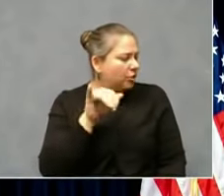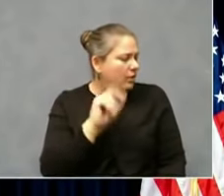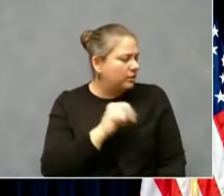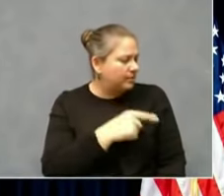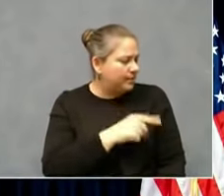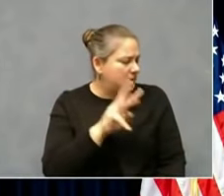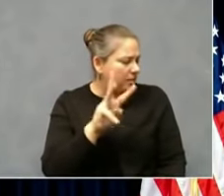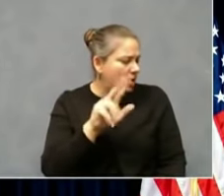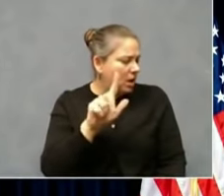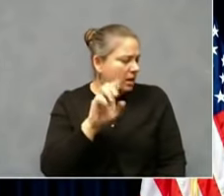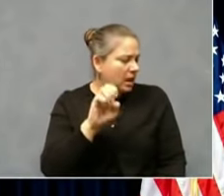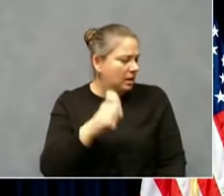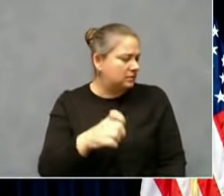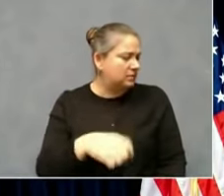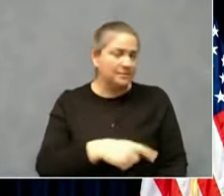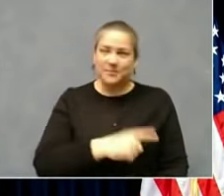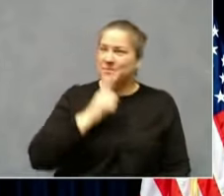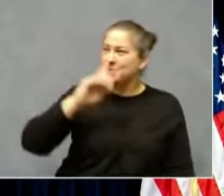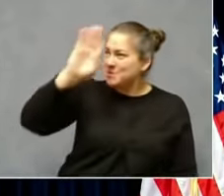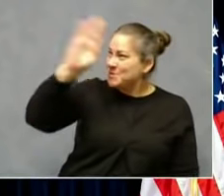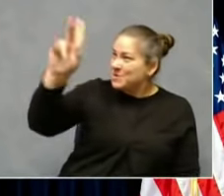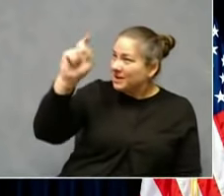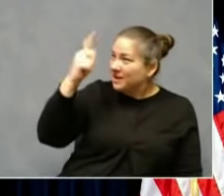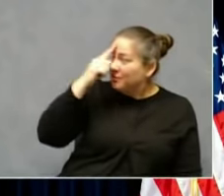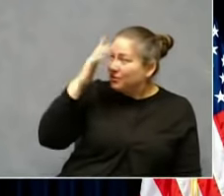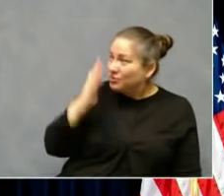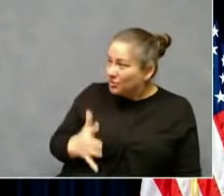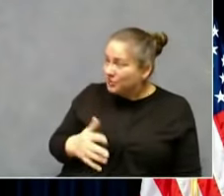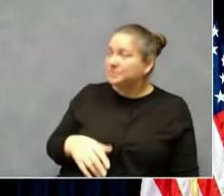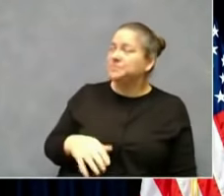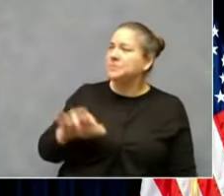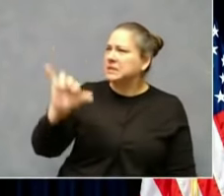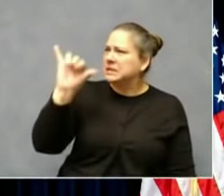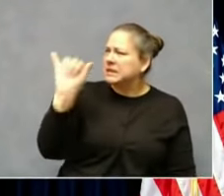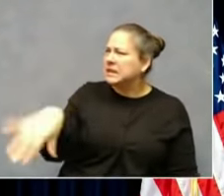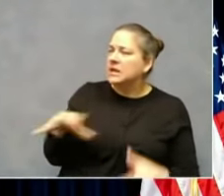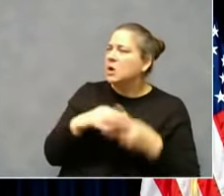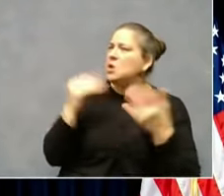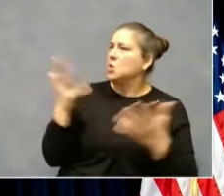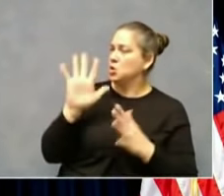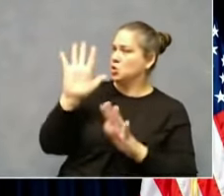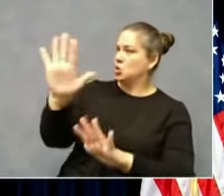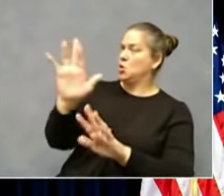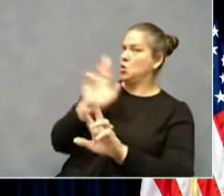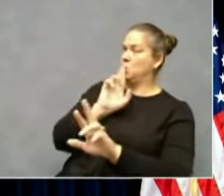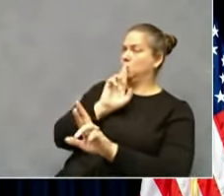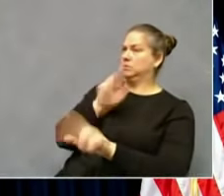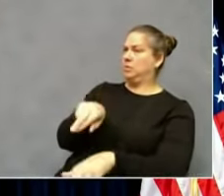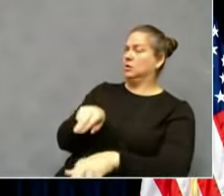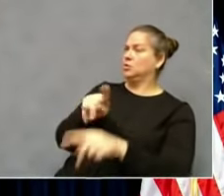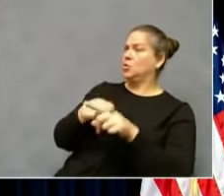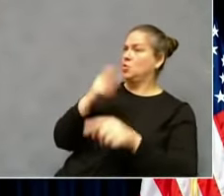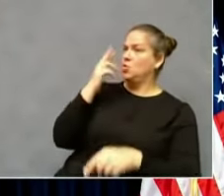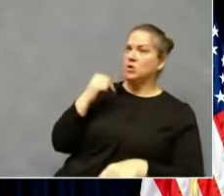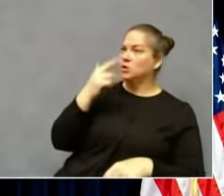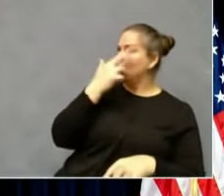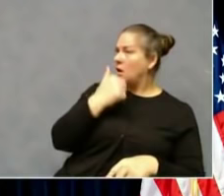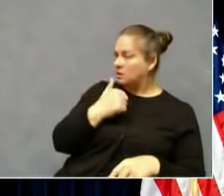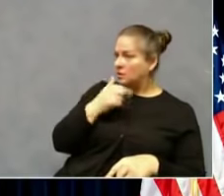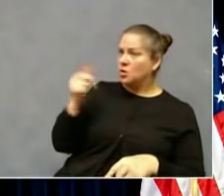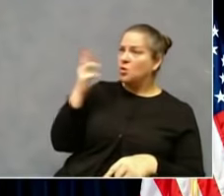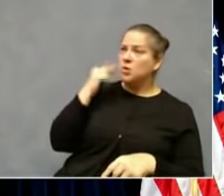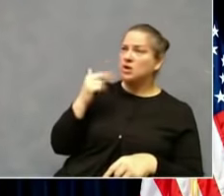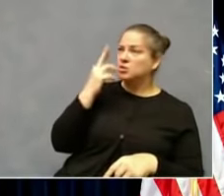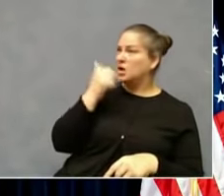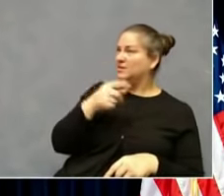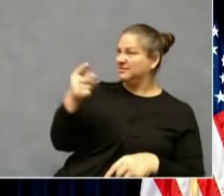Hi, Governor. Along those same lines, what is your reaction to the restaurants that have said that they will not follow your new